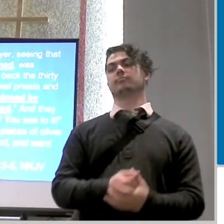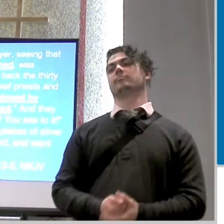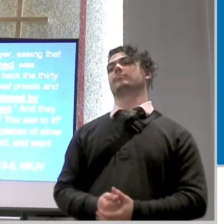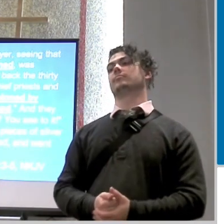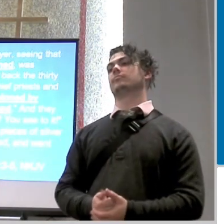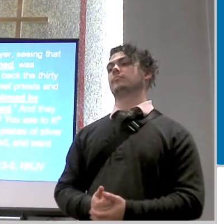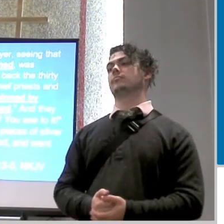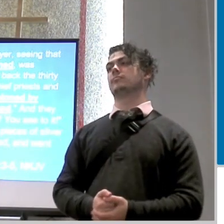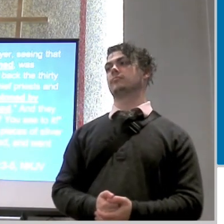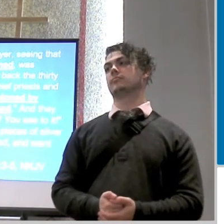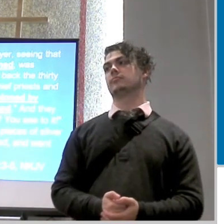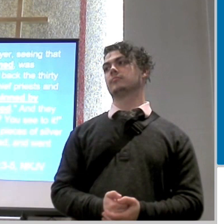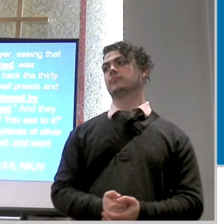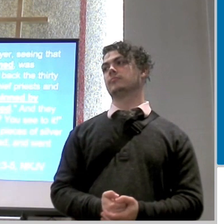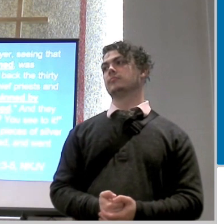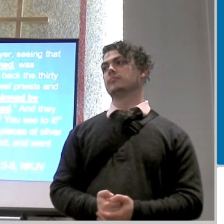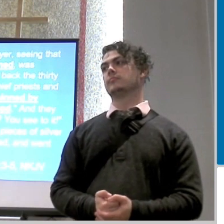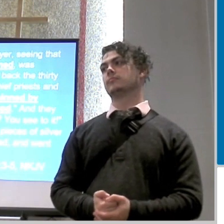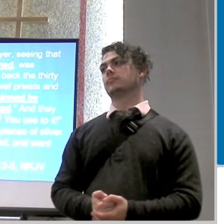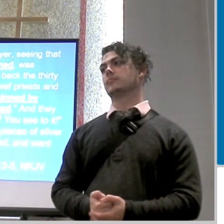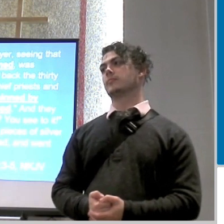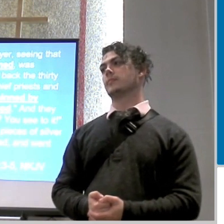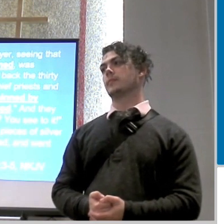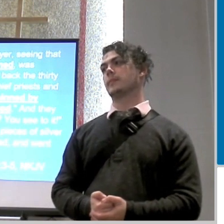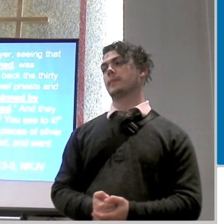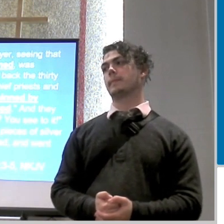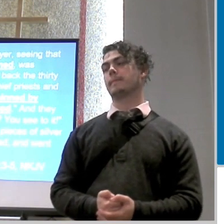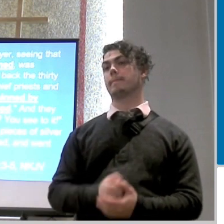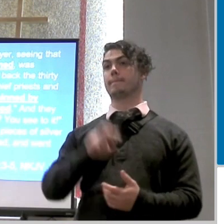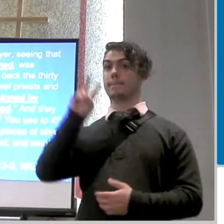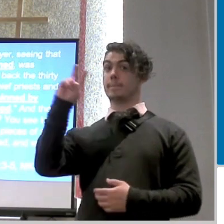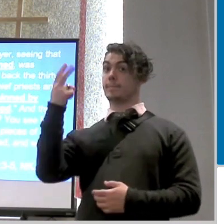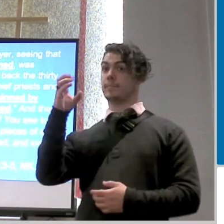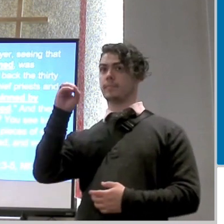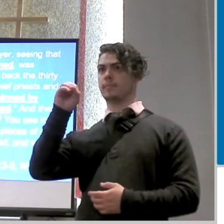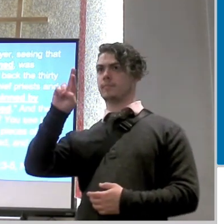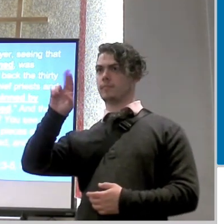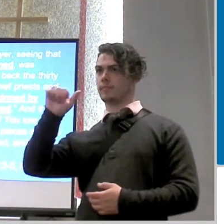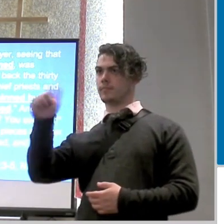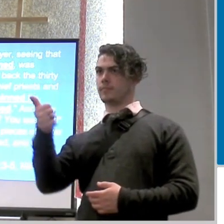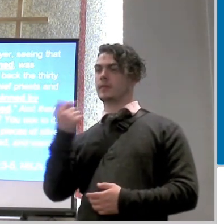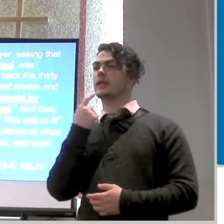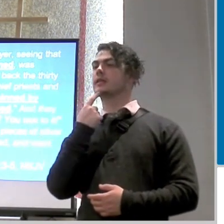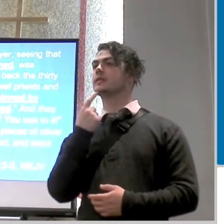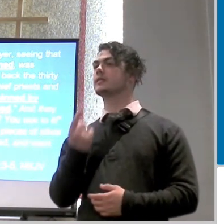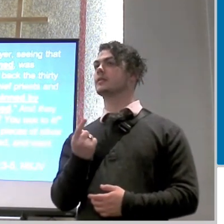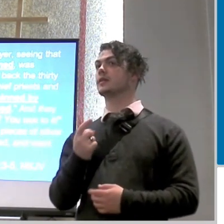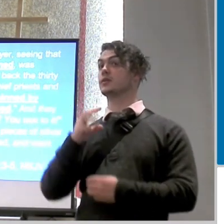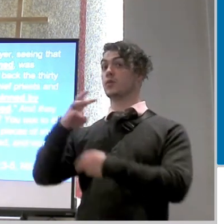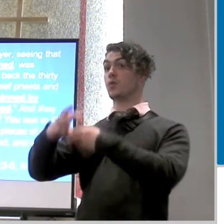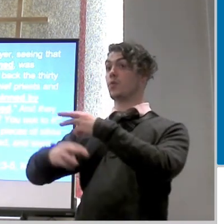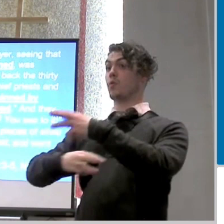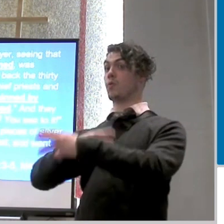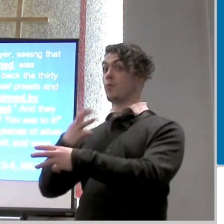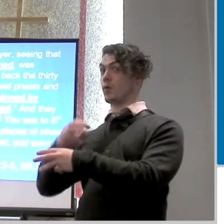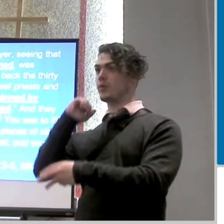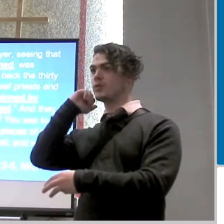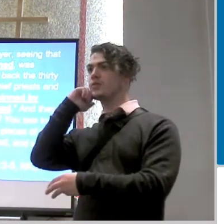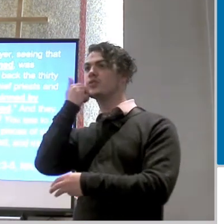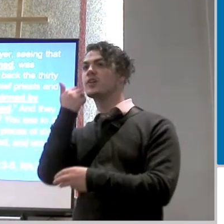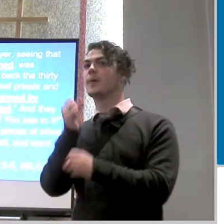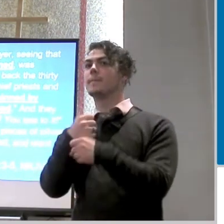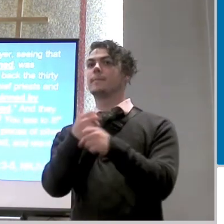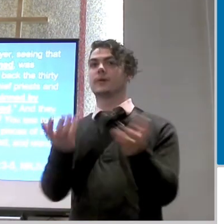now you tell me what the second corinthians chapter 10 say did it not say that worldly sorrow produces